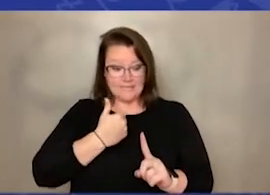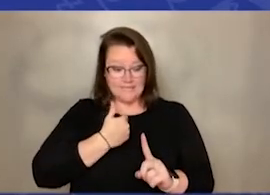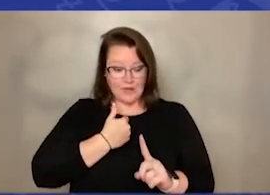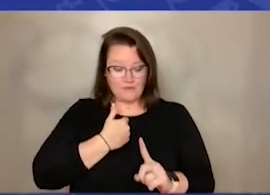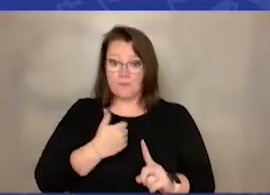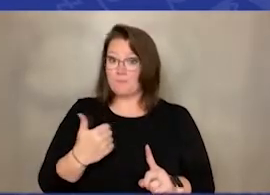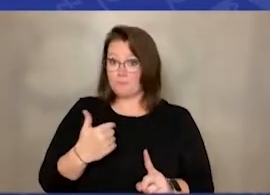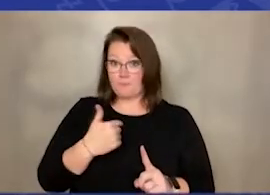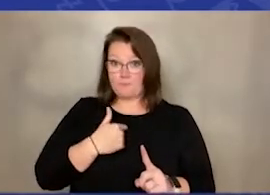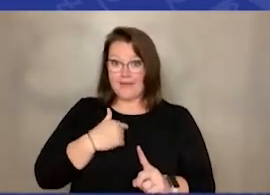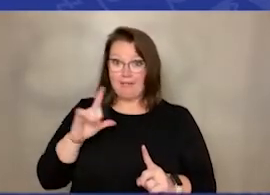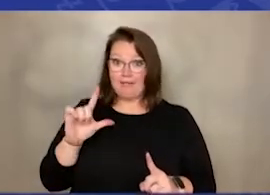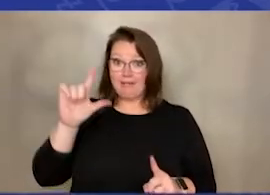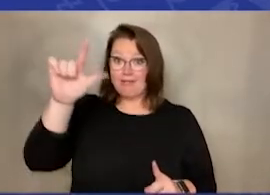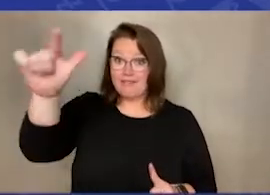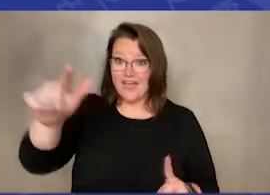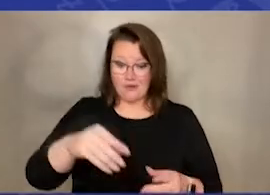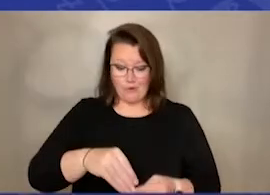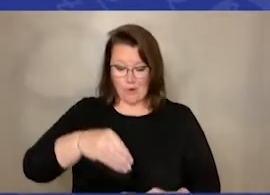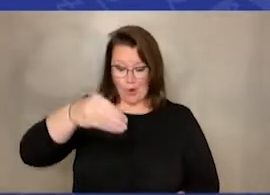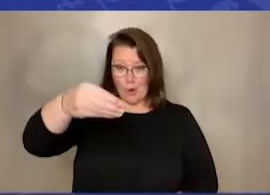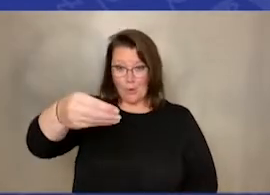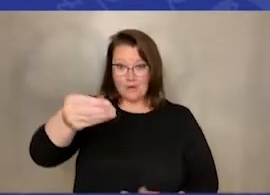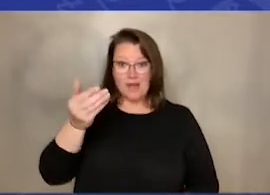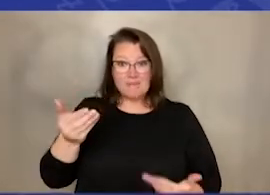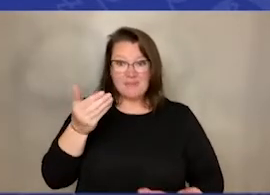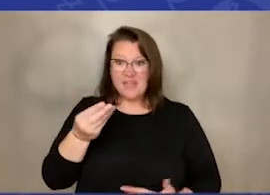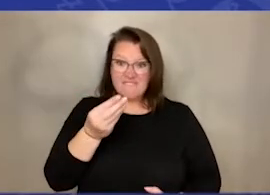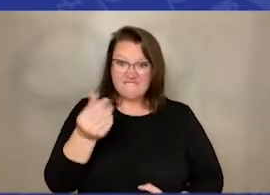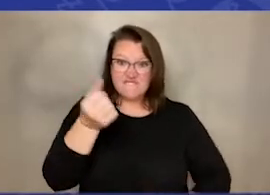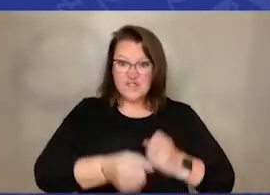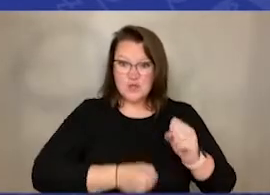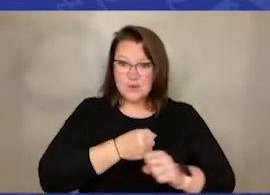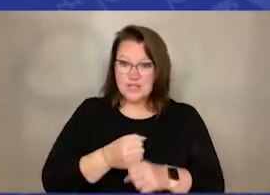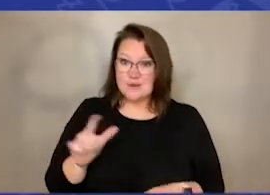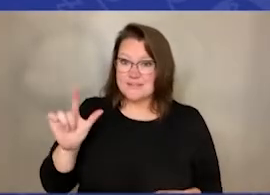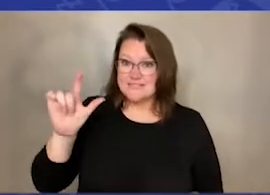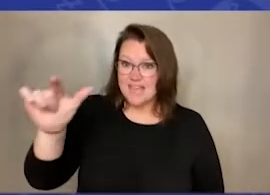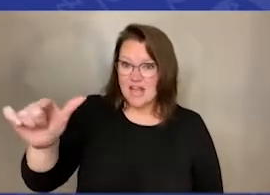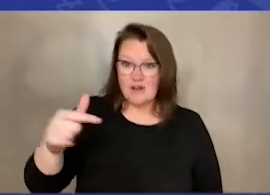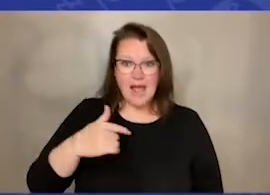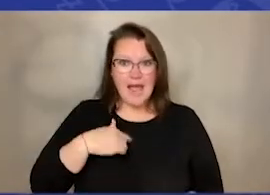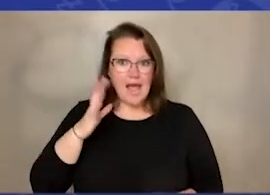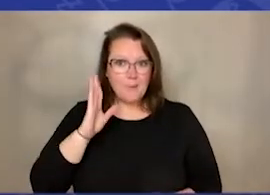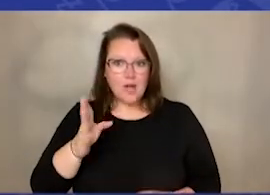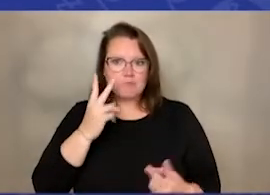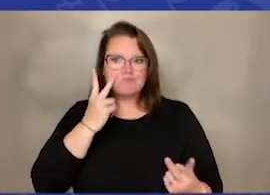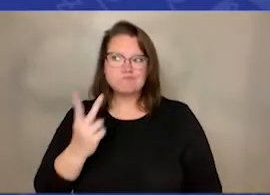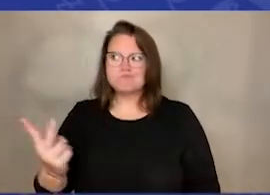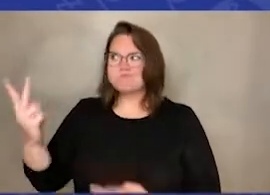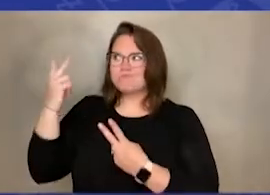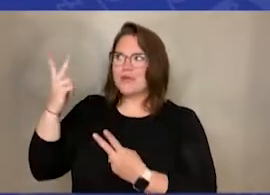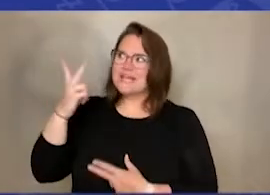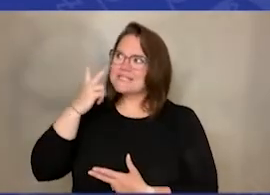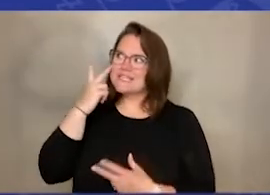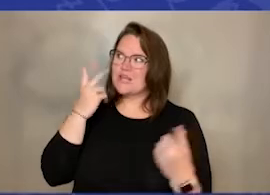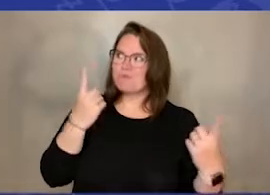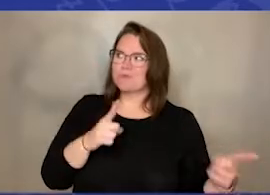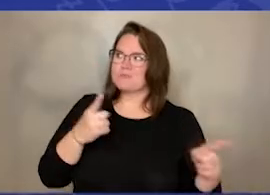open it, maybe a few years later, and what's been going on at this time.